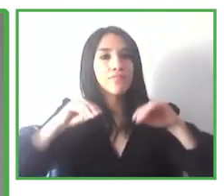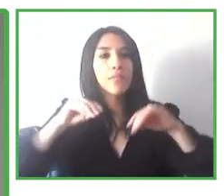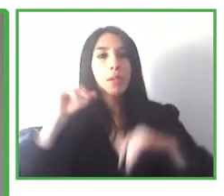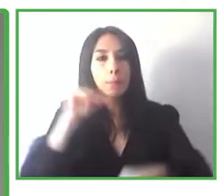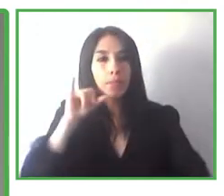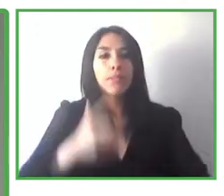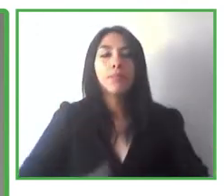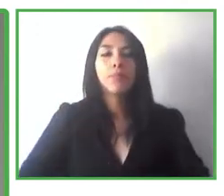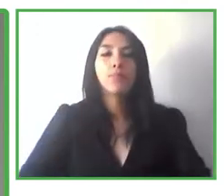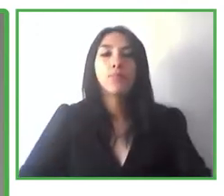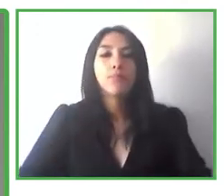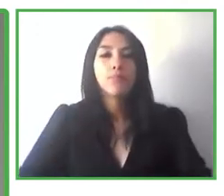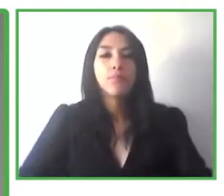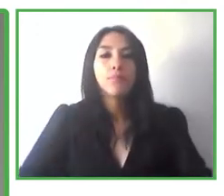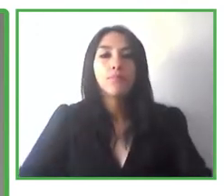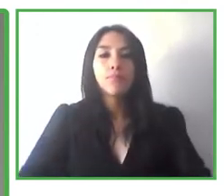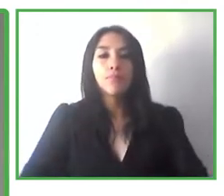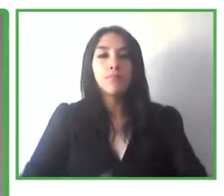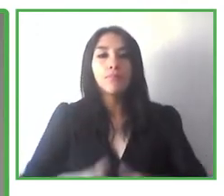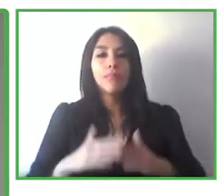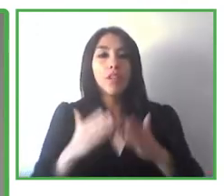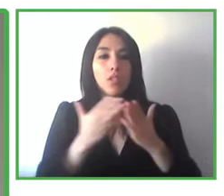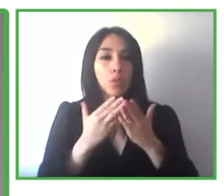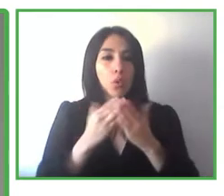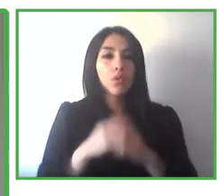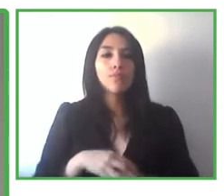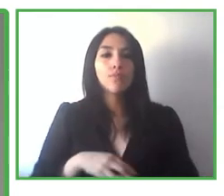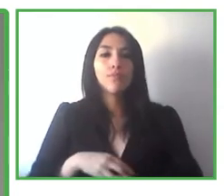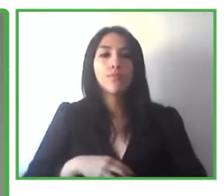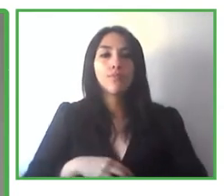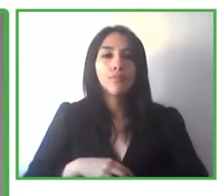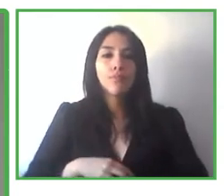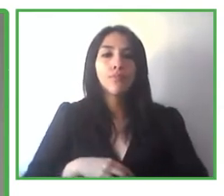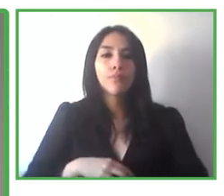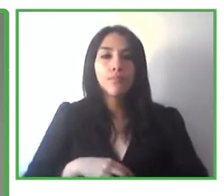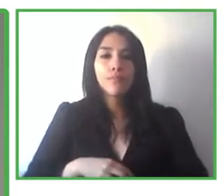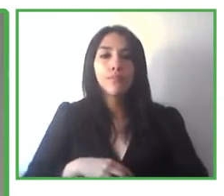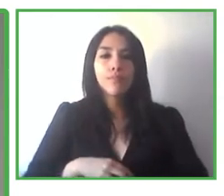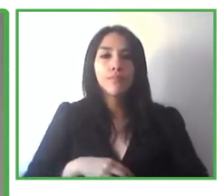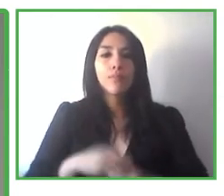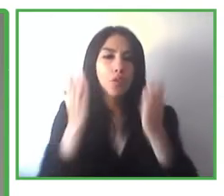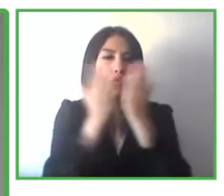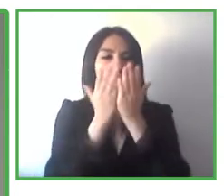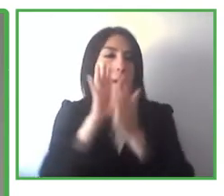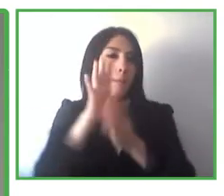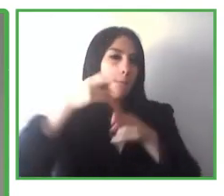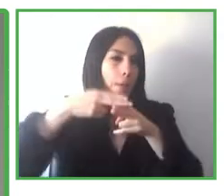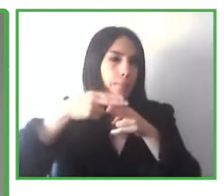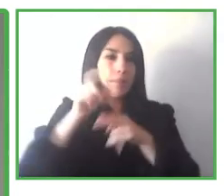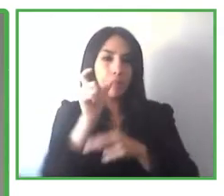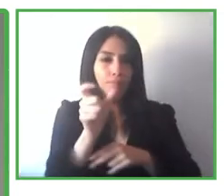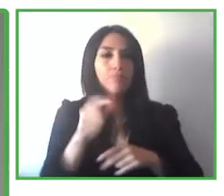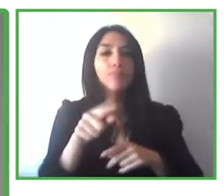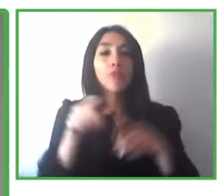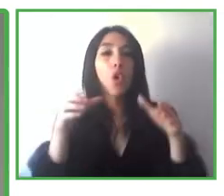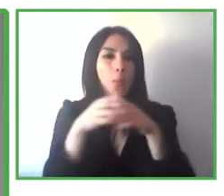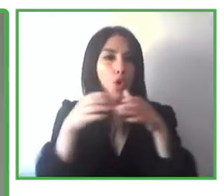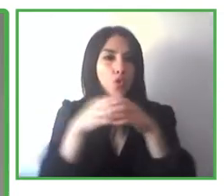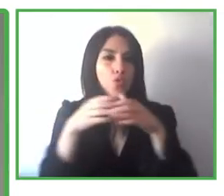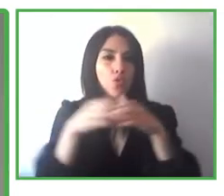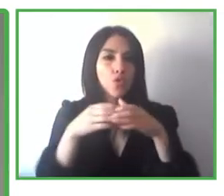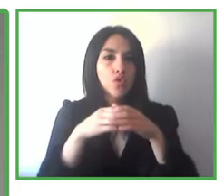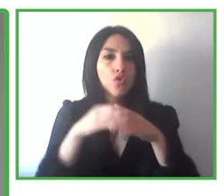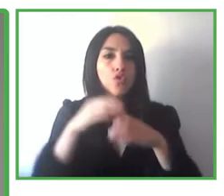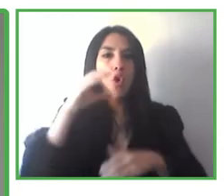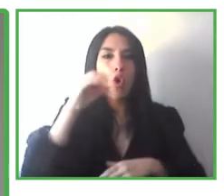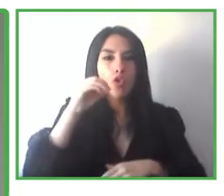Interiors Living Lab, who is a cluster of home appliances and home contracts